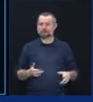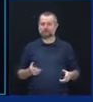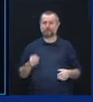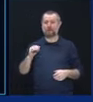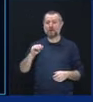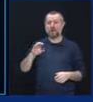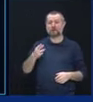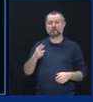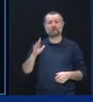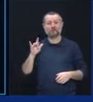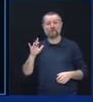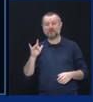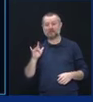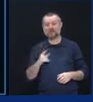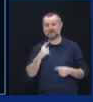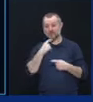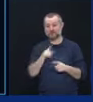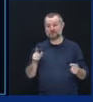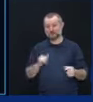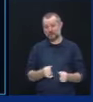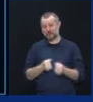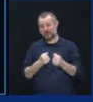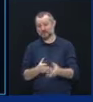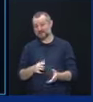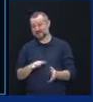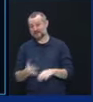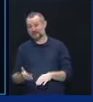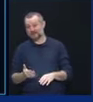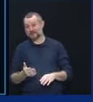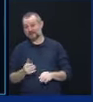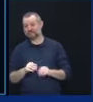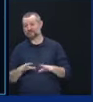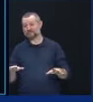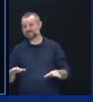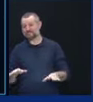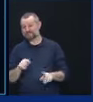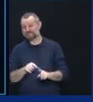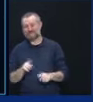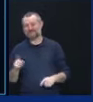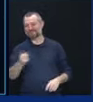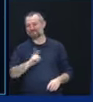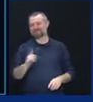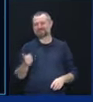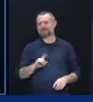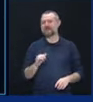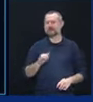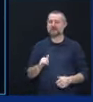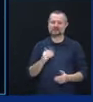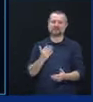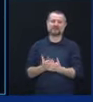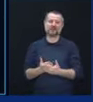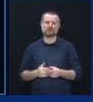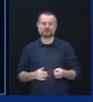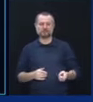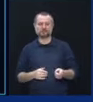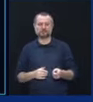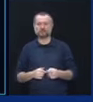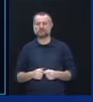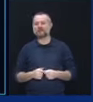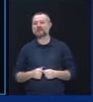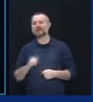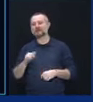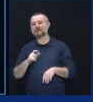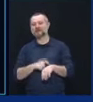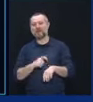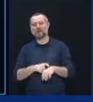the driver of COVID fatalities. The facts are the facts. Now let's look at the timeline. And this is